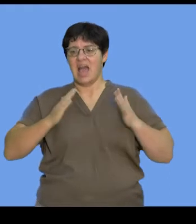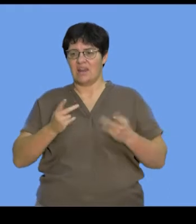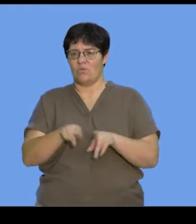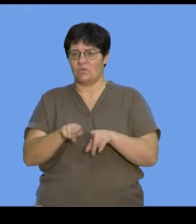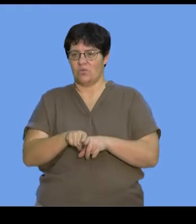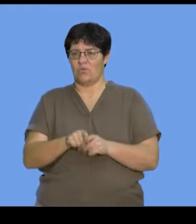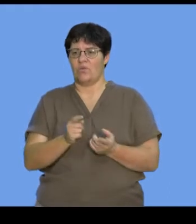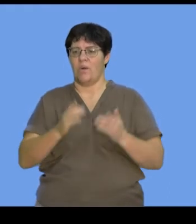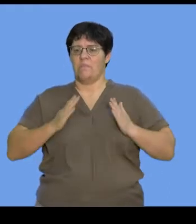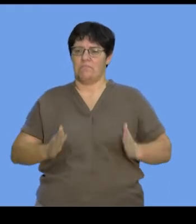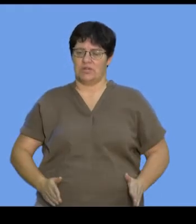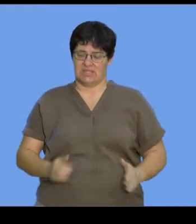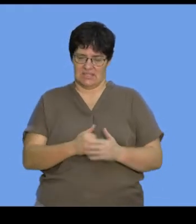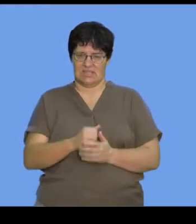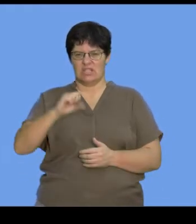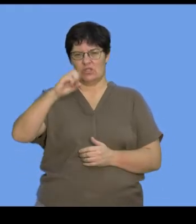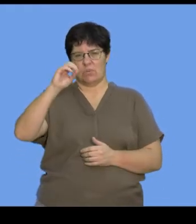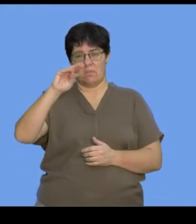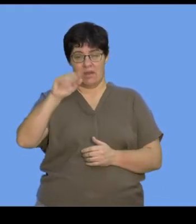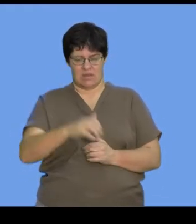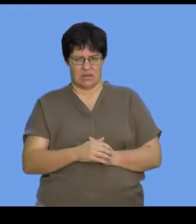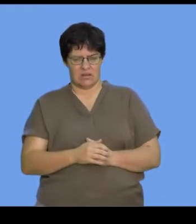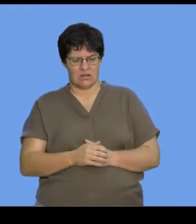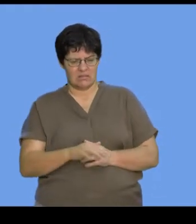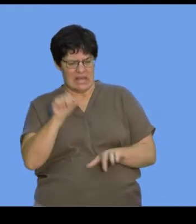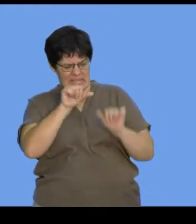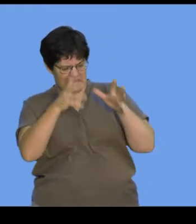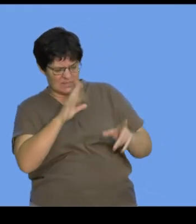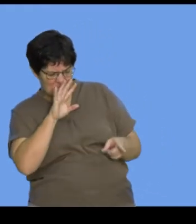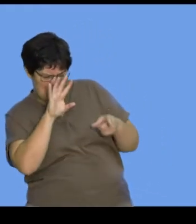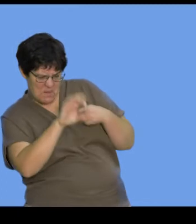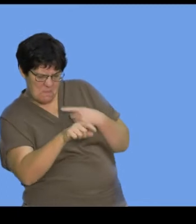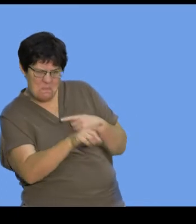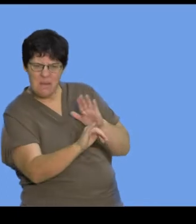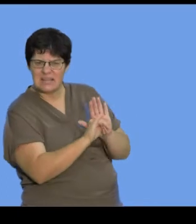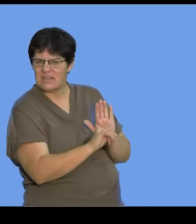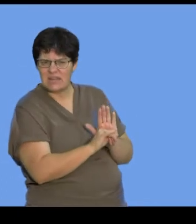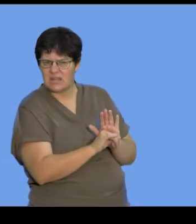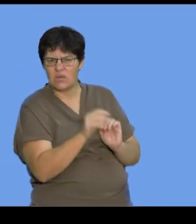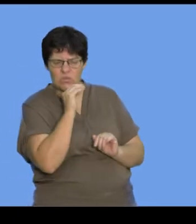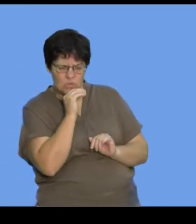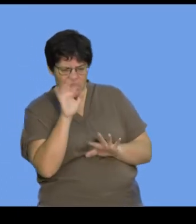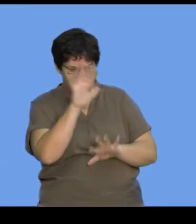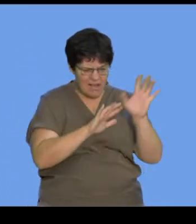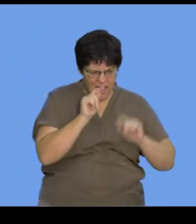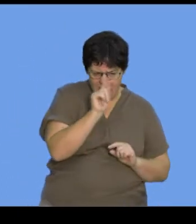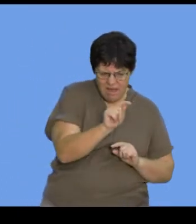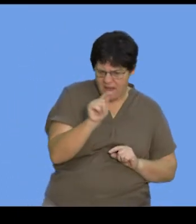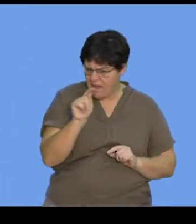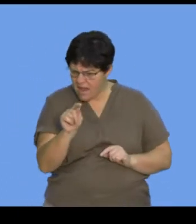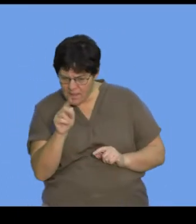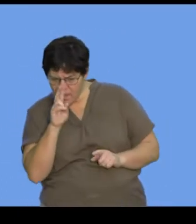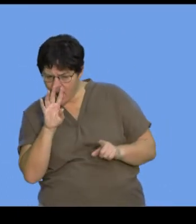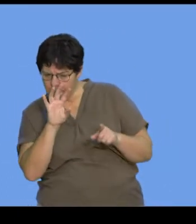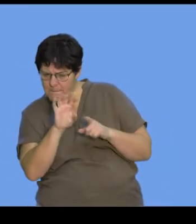And so what is amazing is that when scientists were trying to identify this, they used different stains to be able to make these